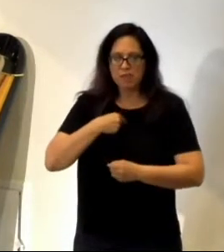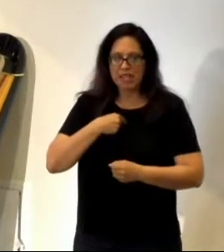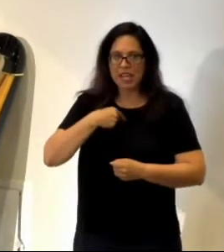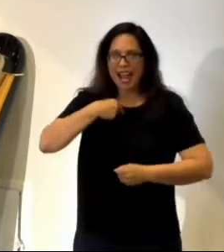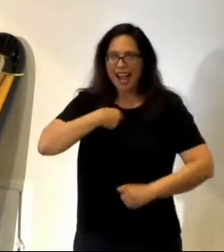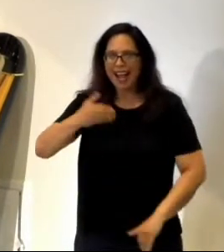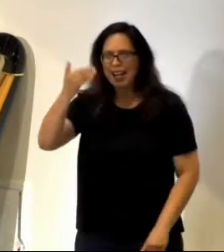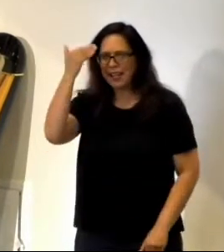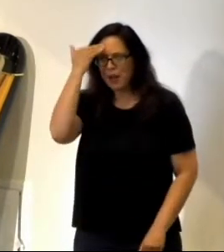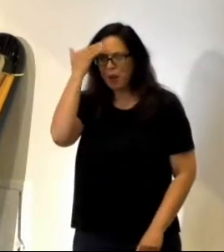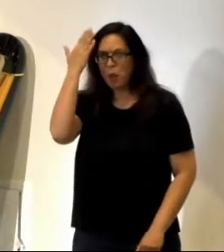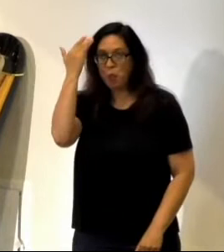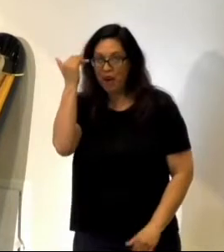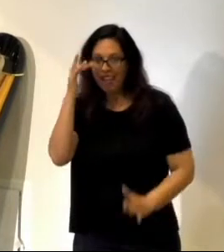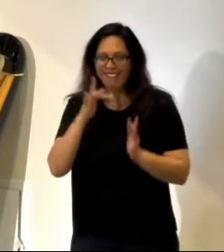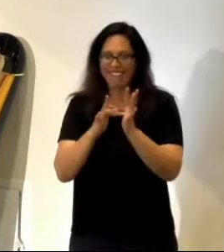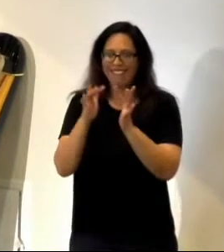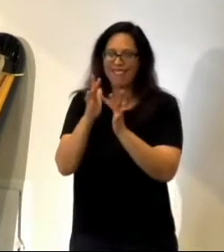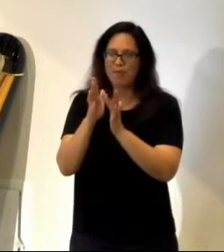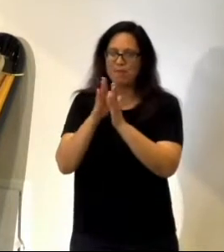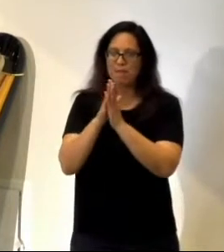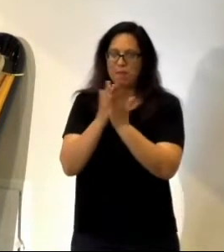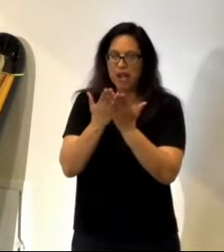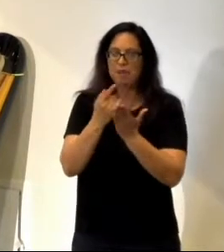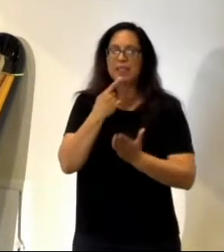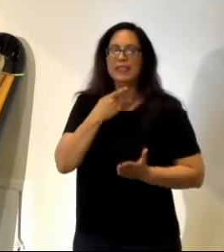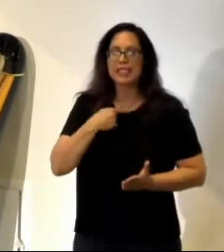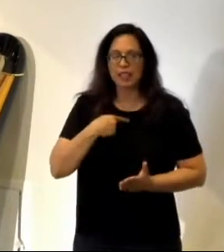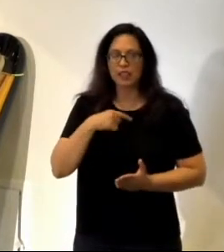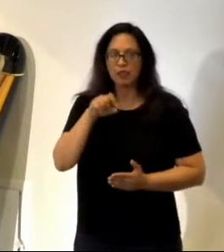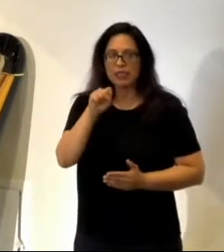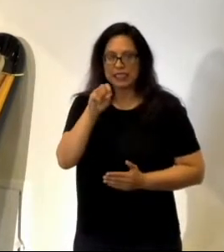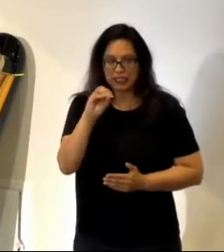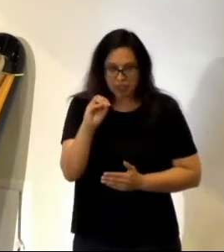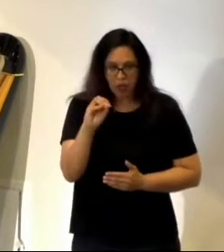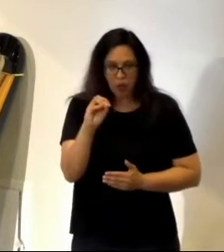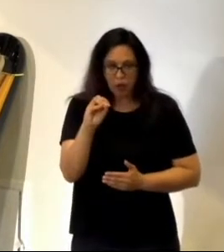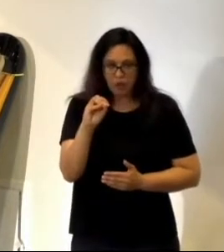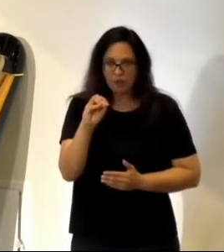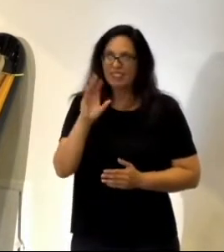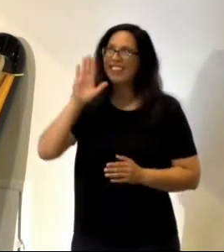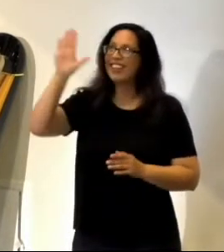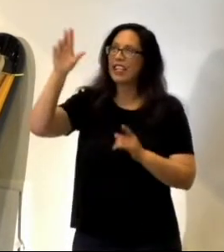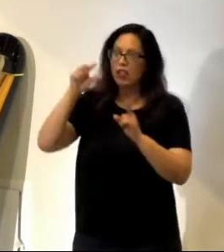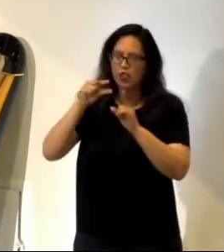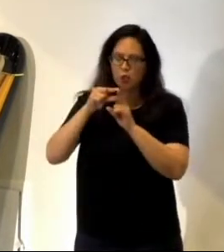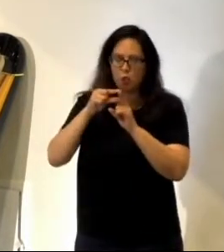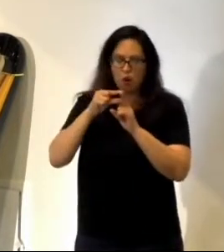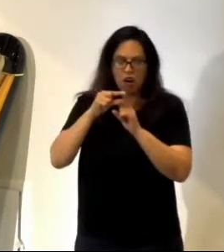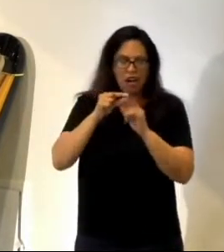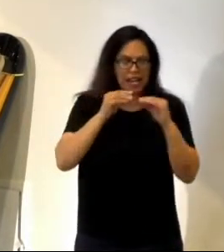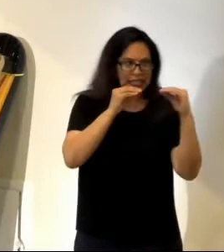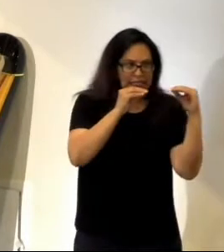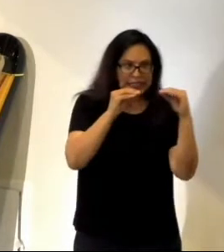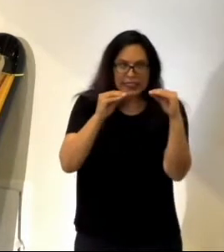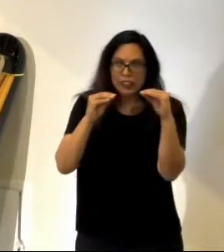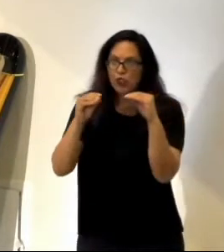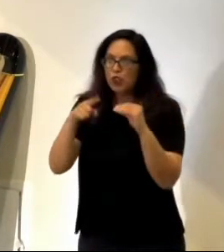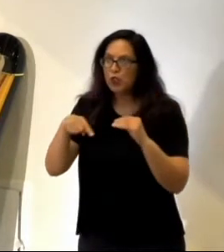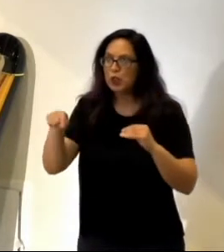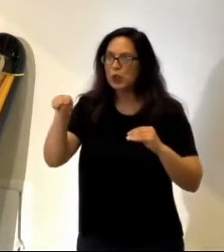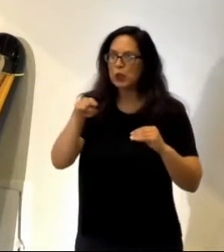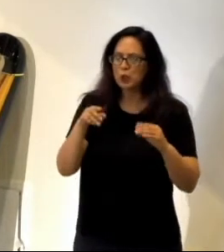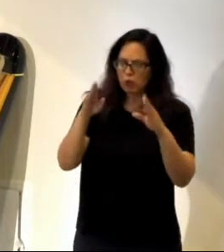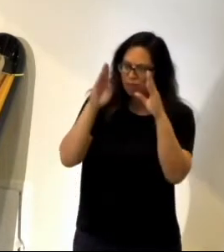Bible tells me so. It was his word. That's what taught you to listen to the voice of